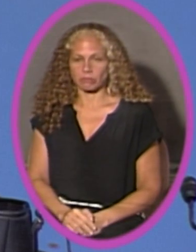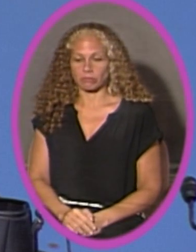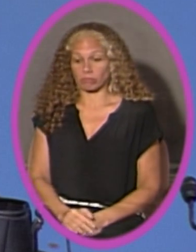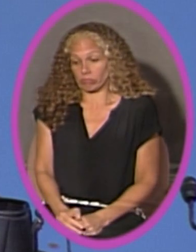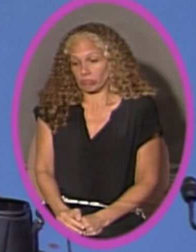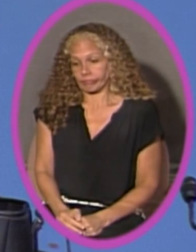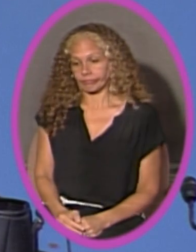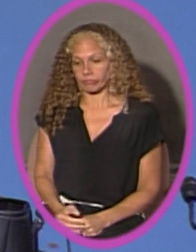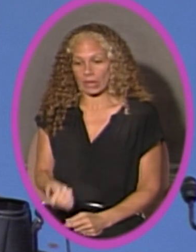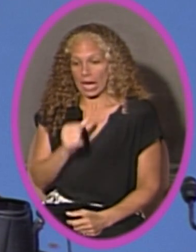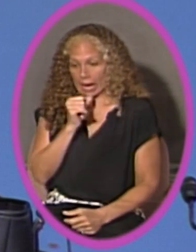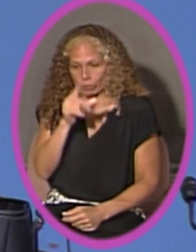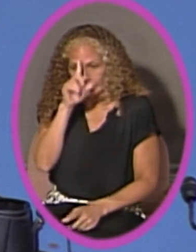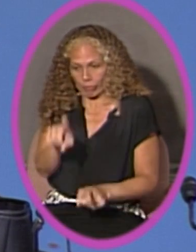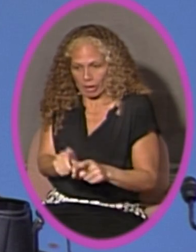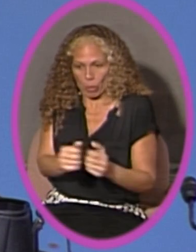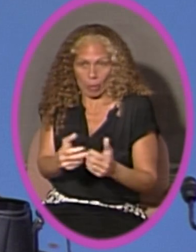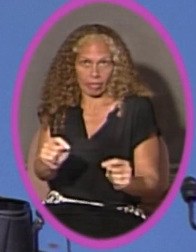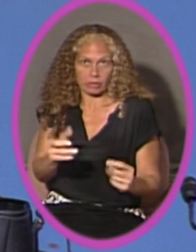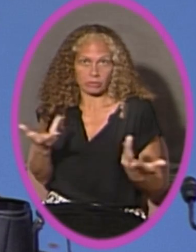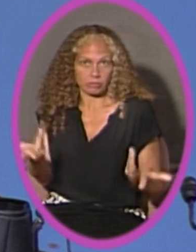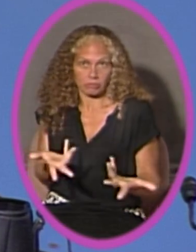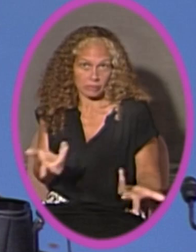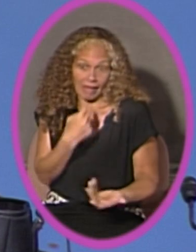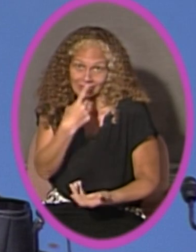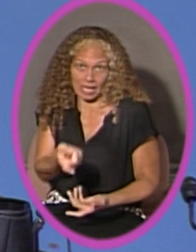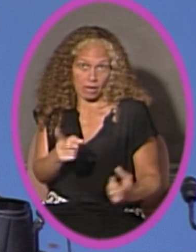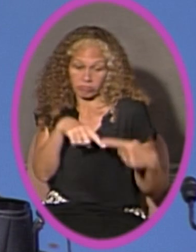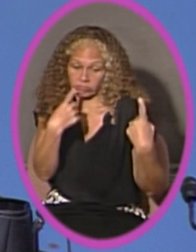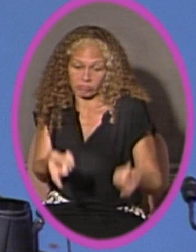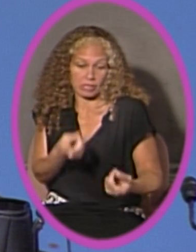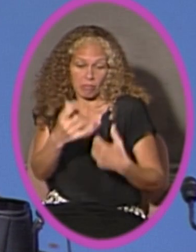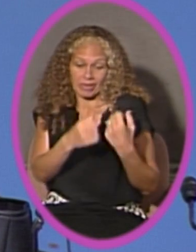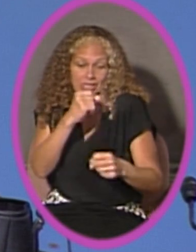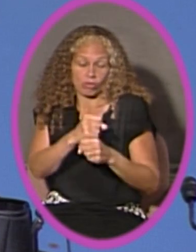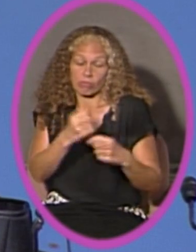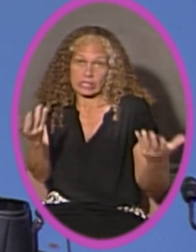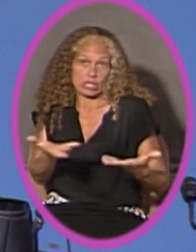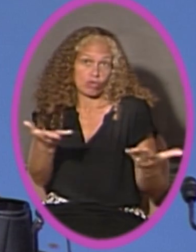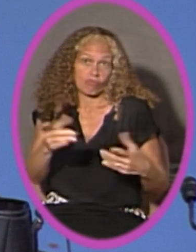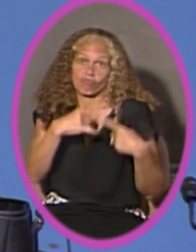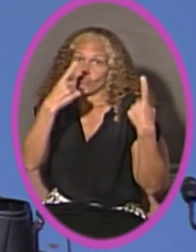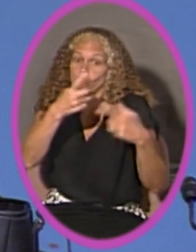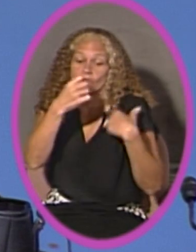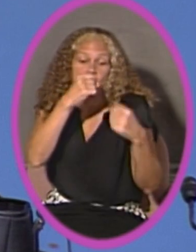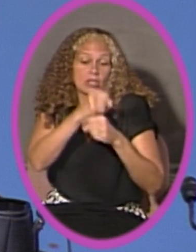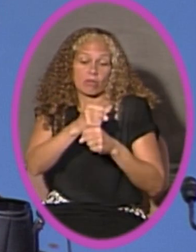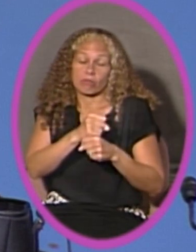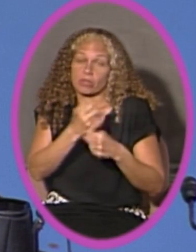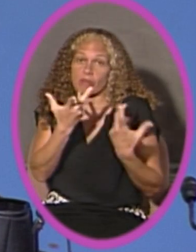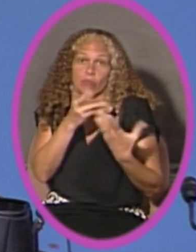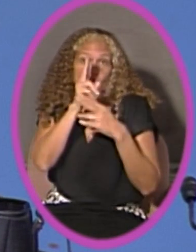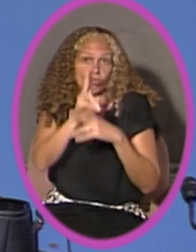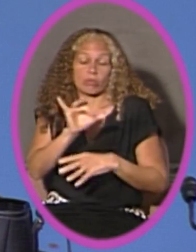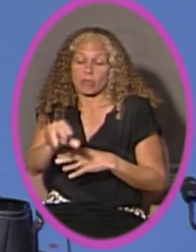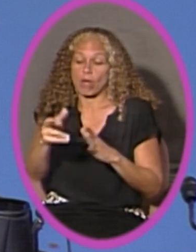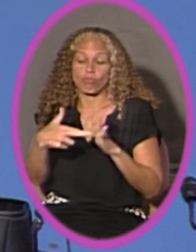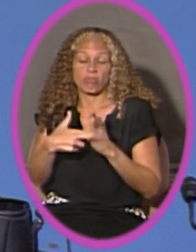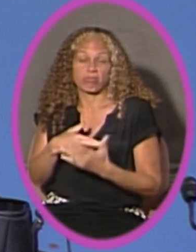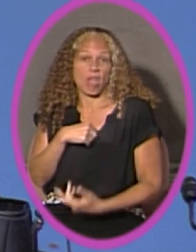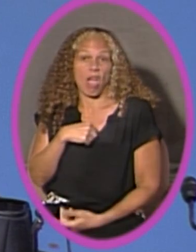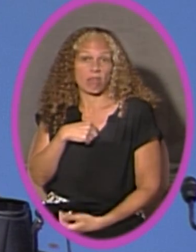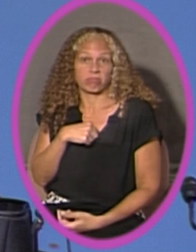and you know I don't and I have said it throughout the years that I've been, throughout the years that it has been applied. So